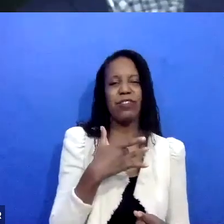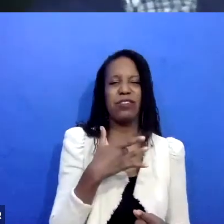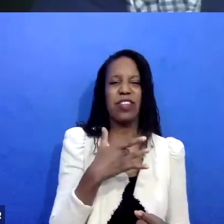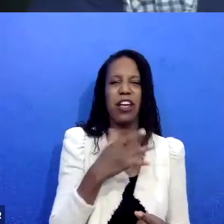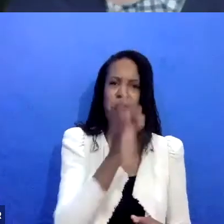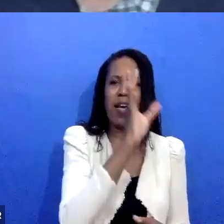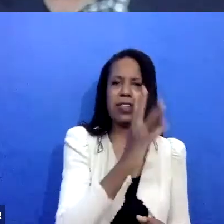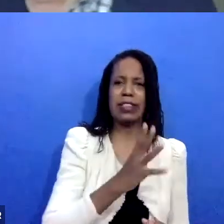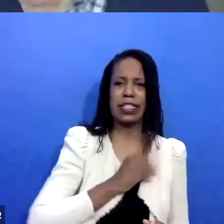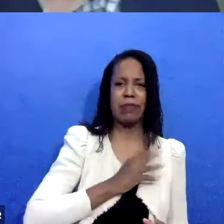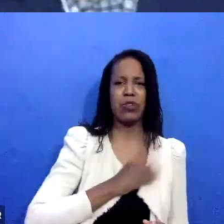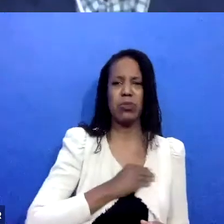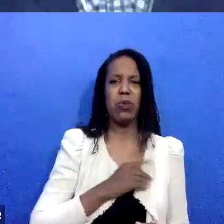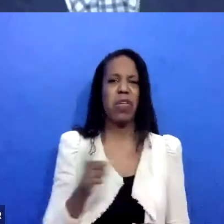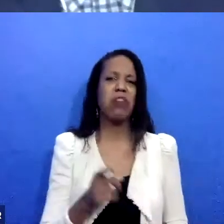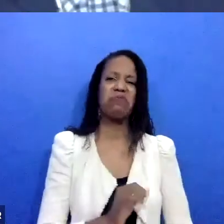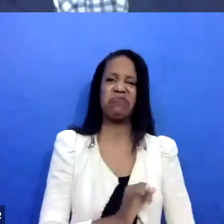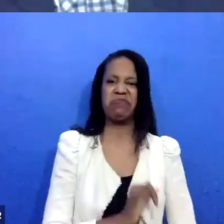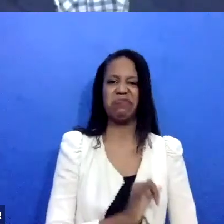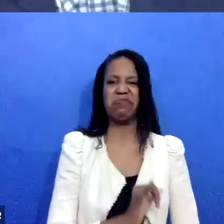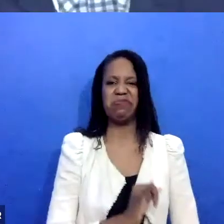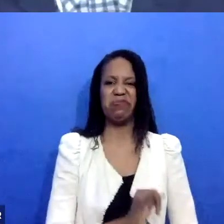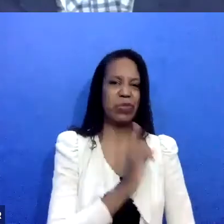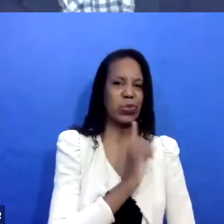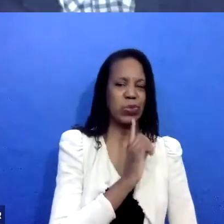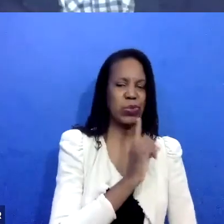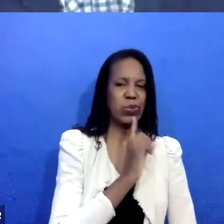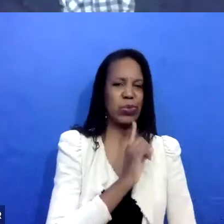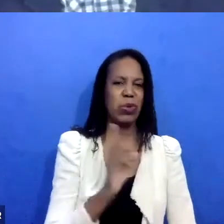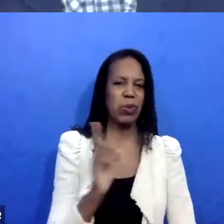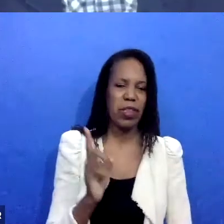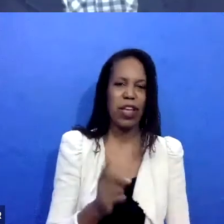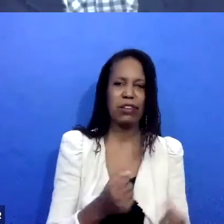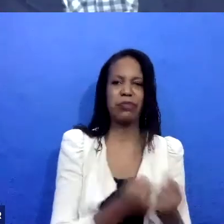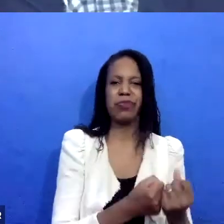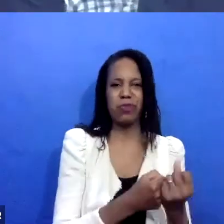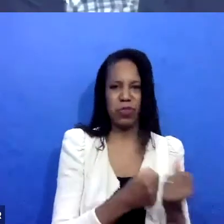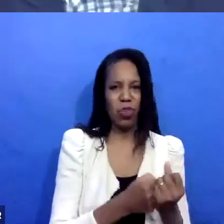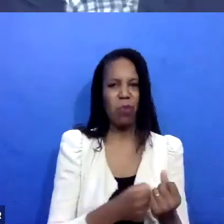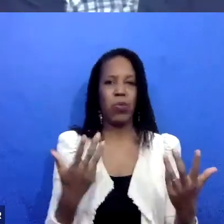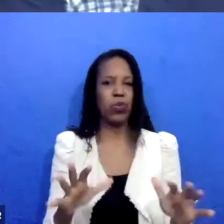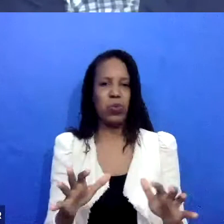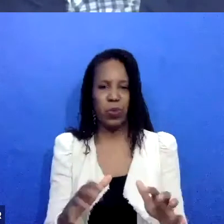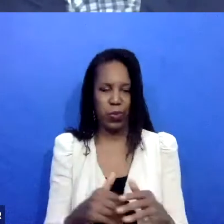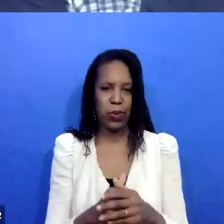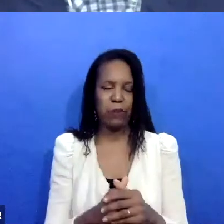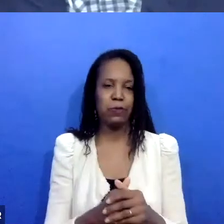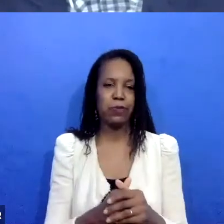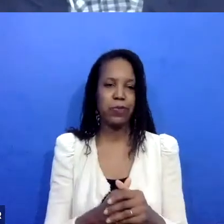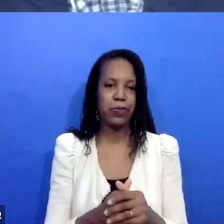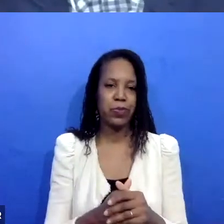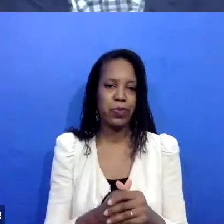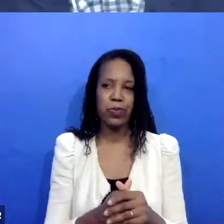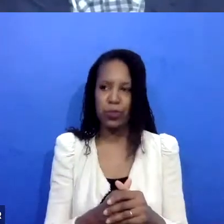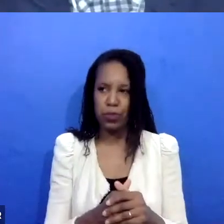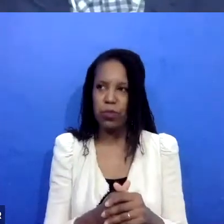whether they realize it or not are there because they kind of want to stick it to a guy who's, who's used violence. Um, and that's, that's not